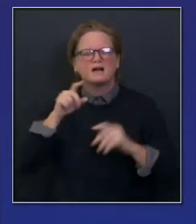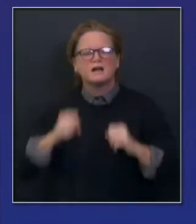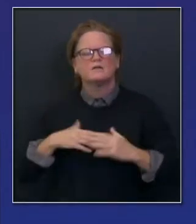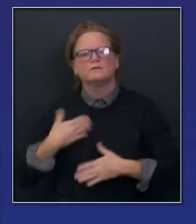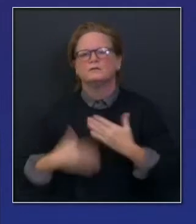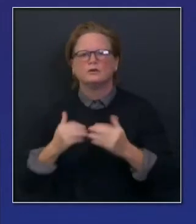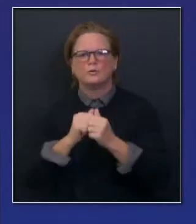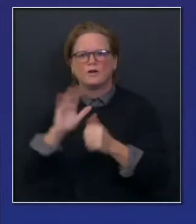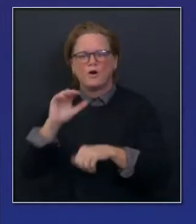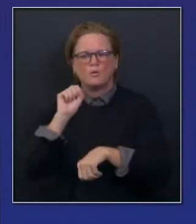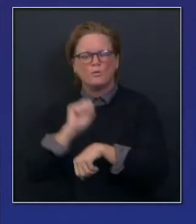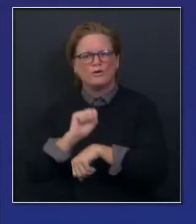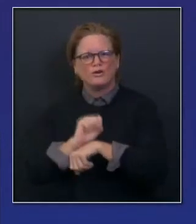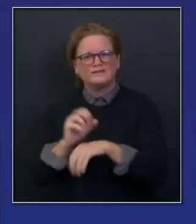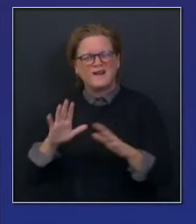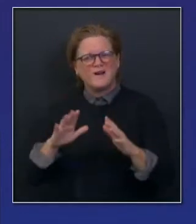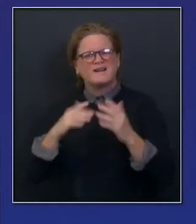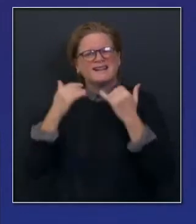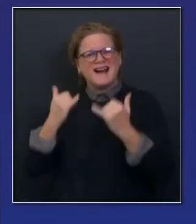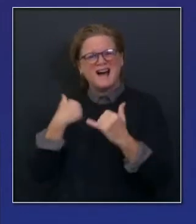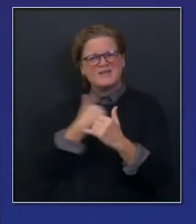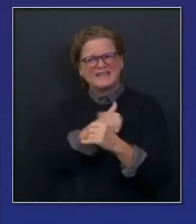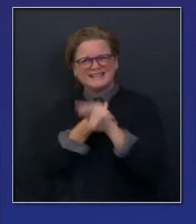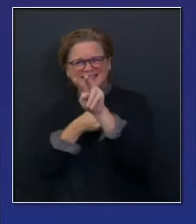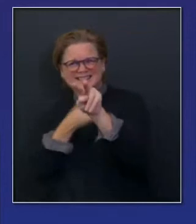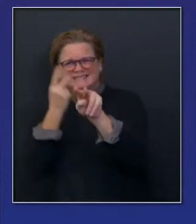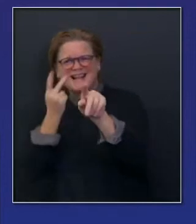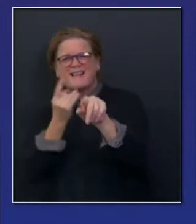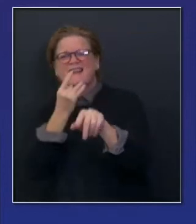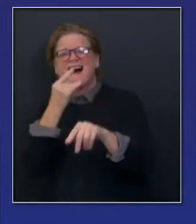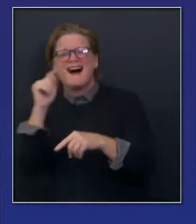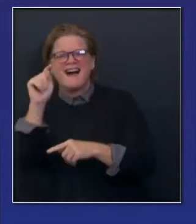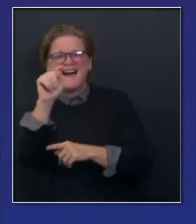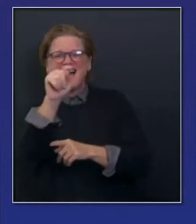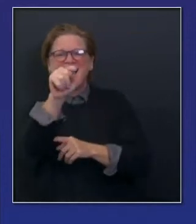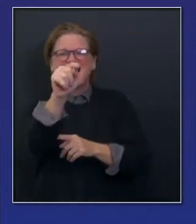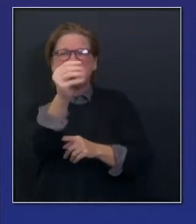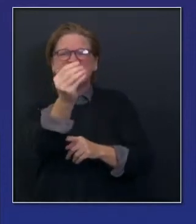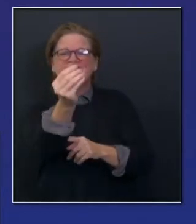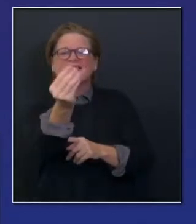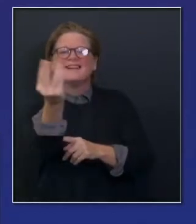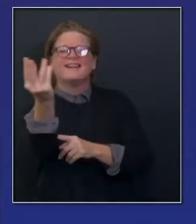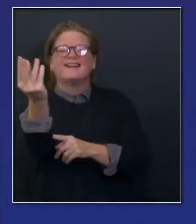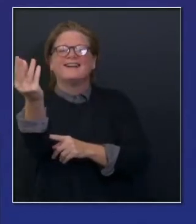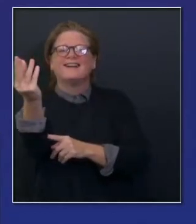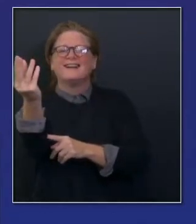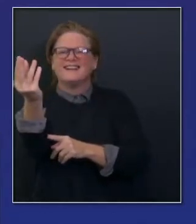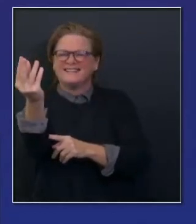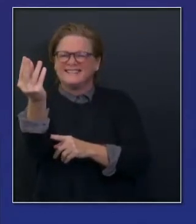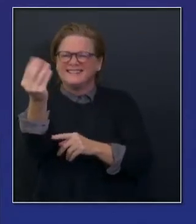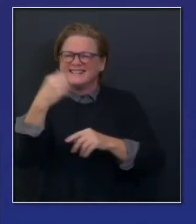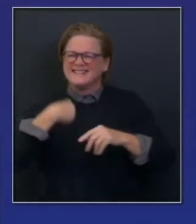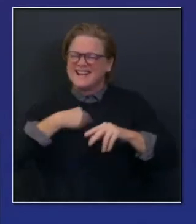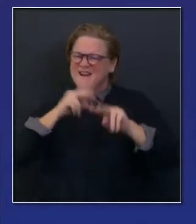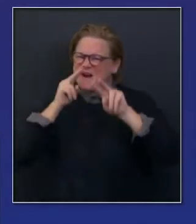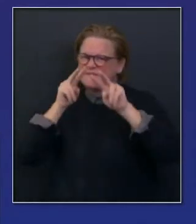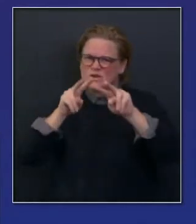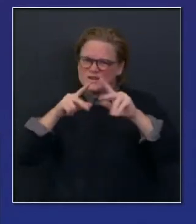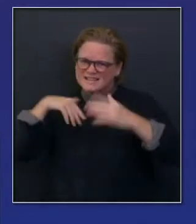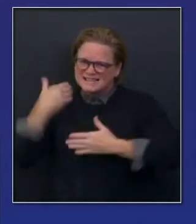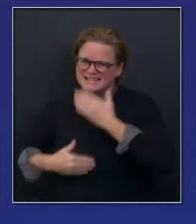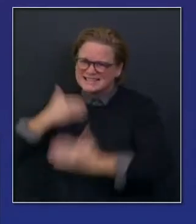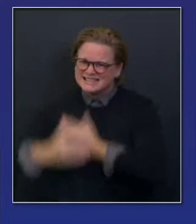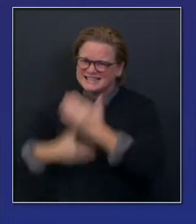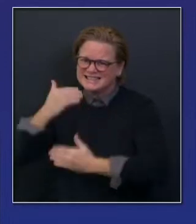end of the tunnel, but we're still in the tunnel. And that means we're going through perhaps the most intense and